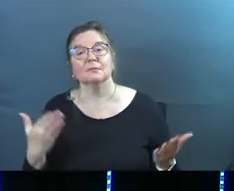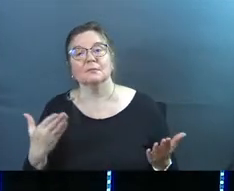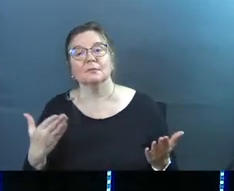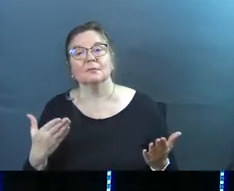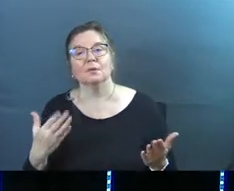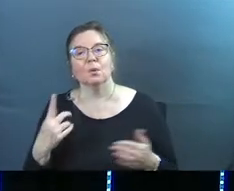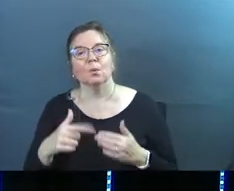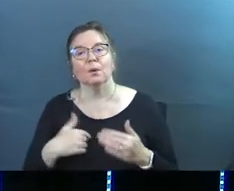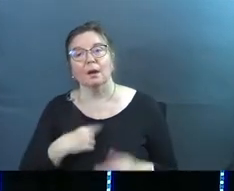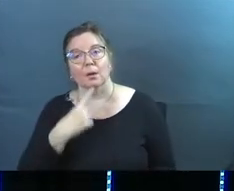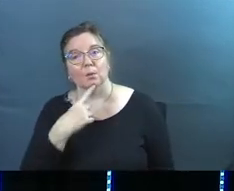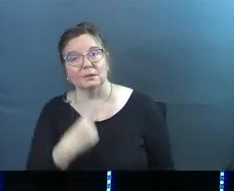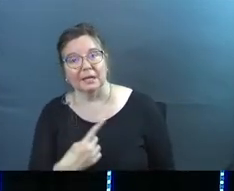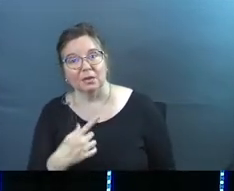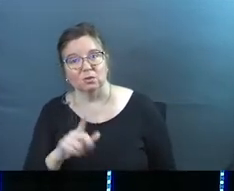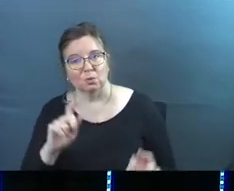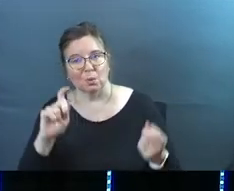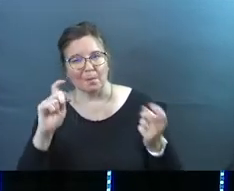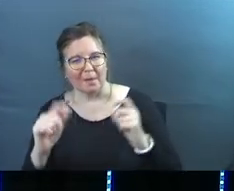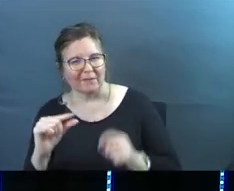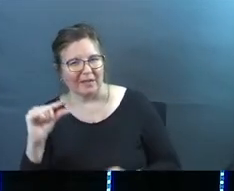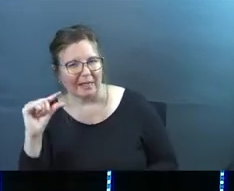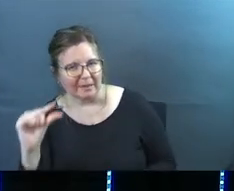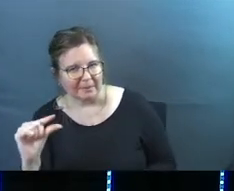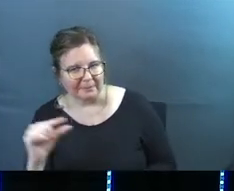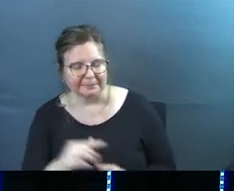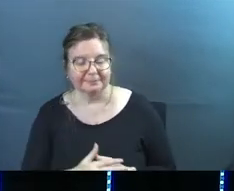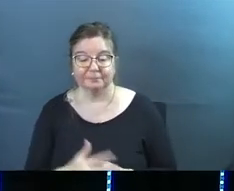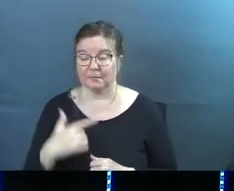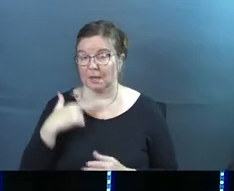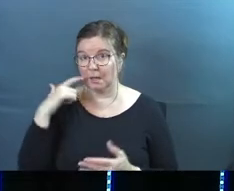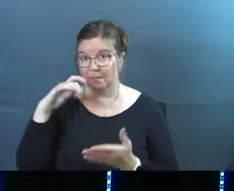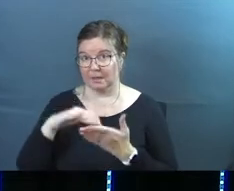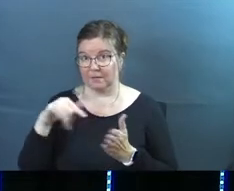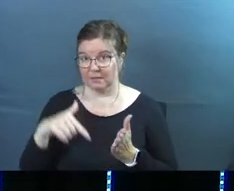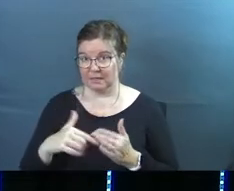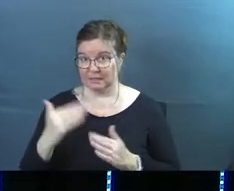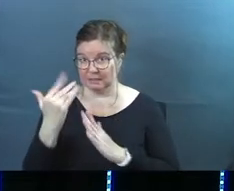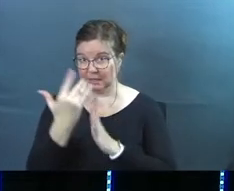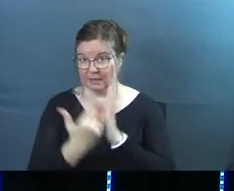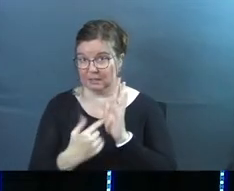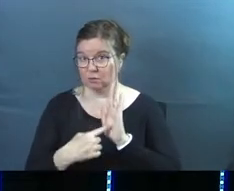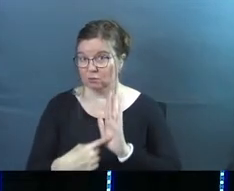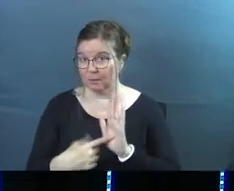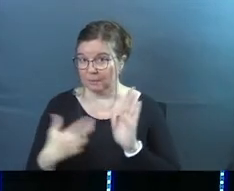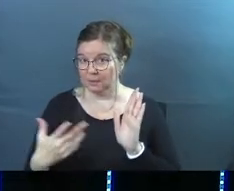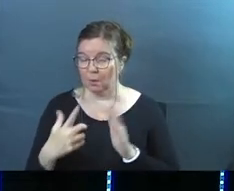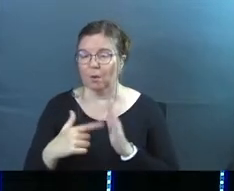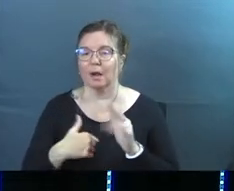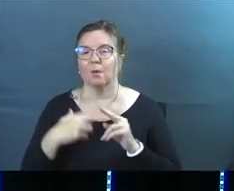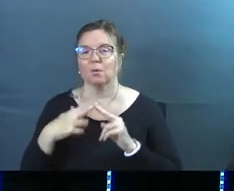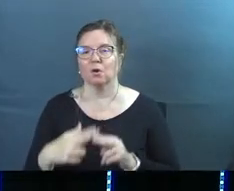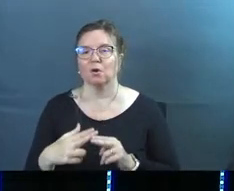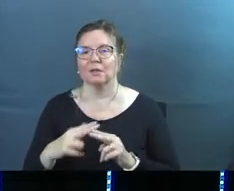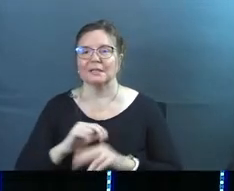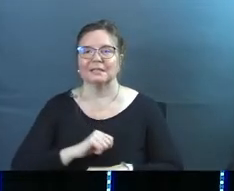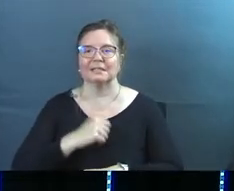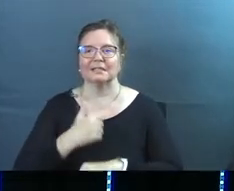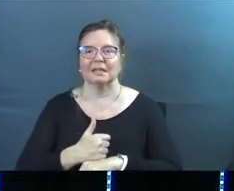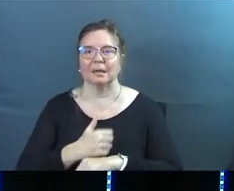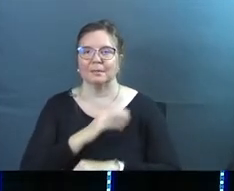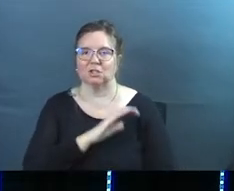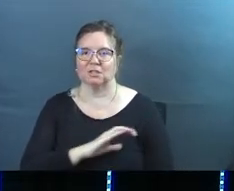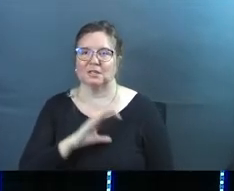Here's what I would say to modify it just a little bit. I believe this list represents what I would call established